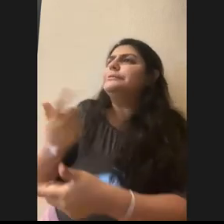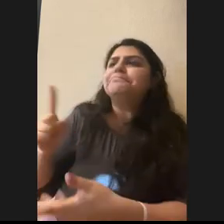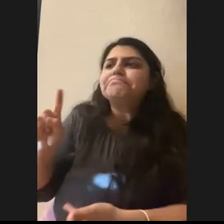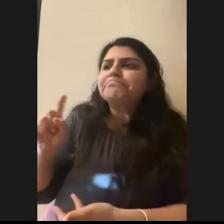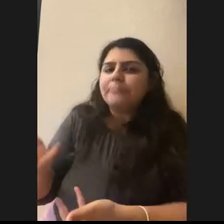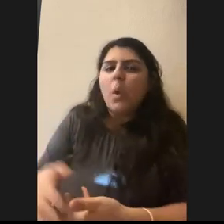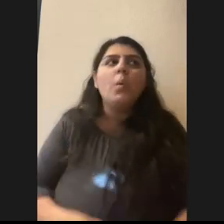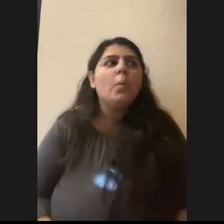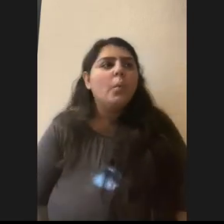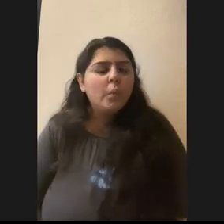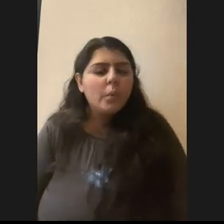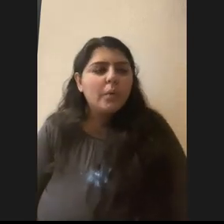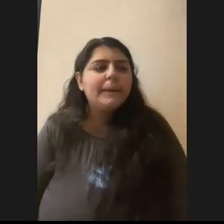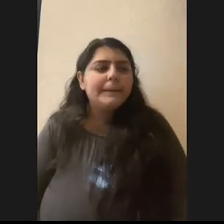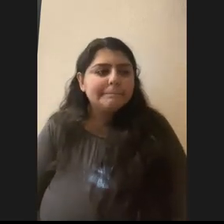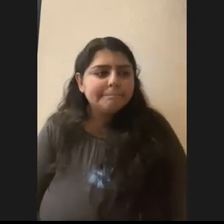Ooh, um,